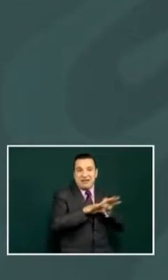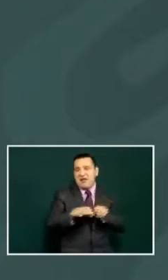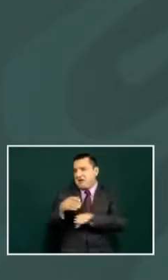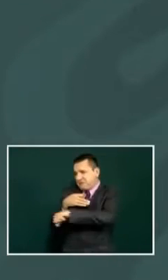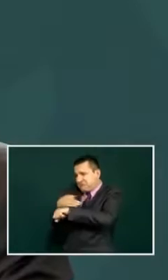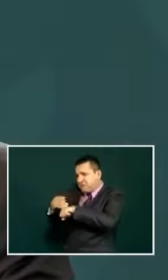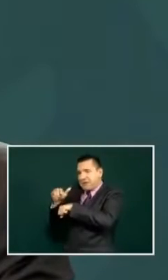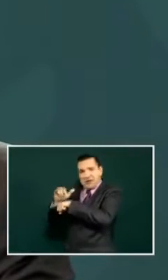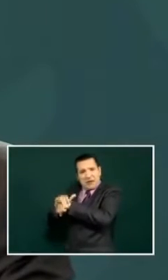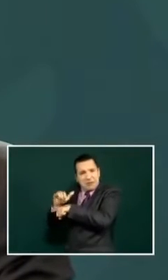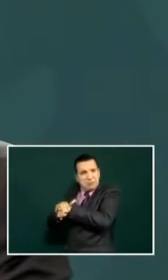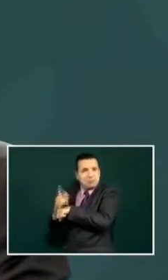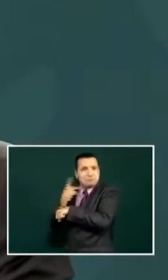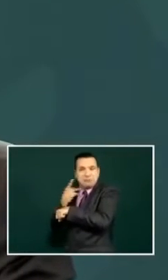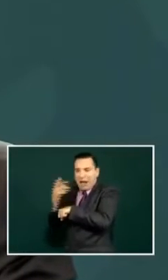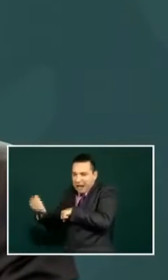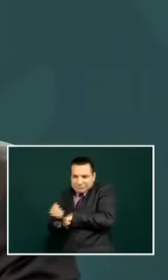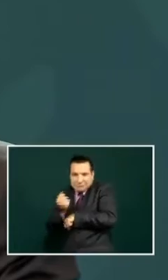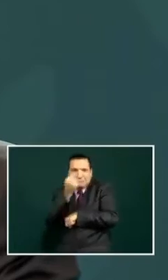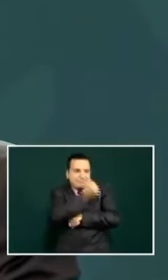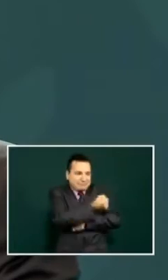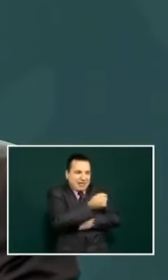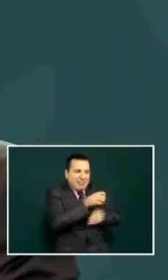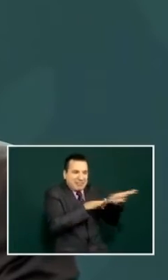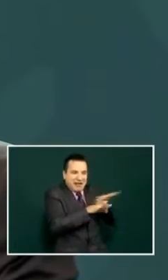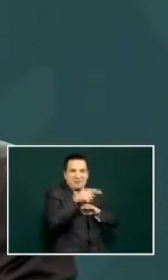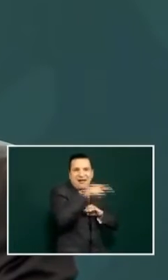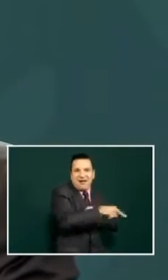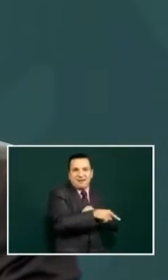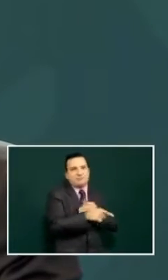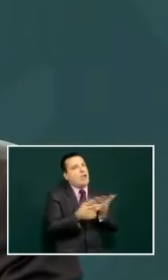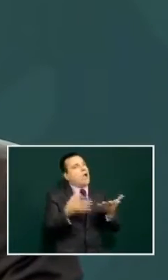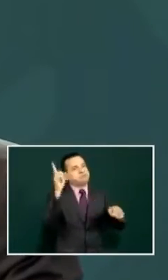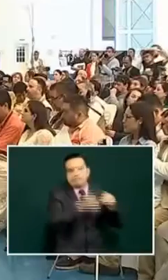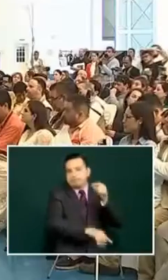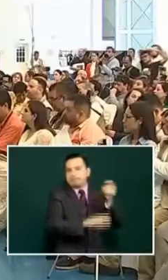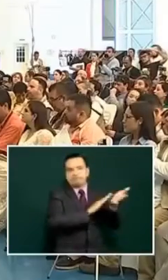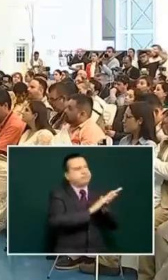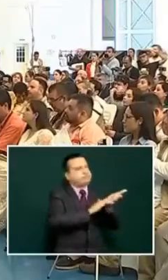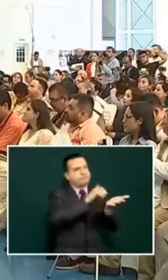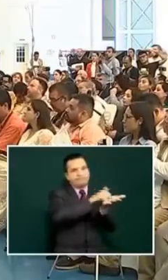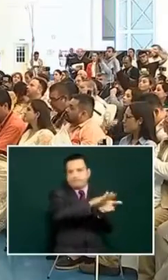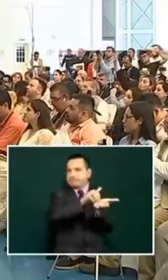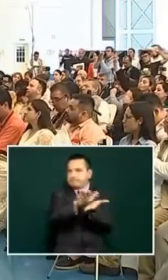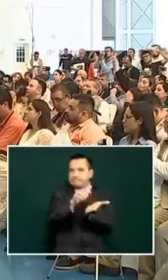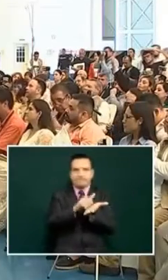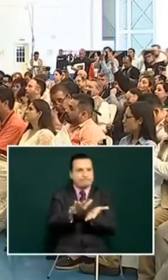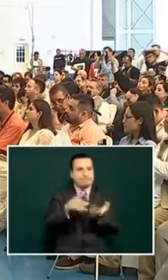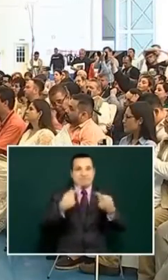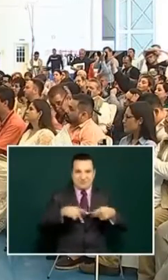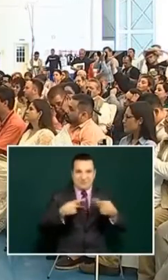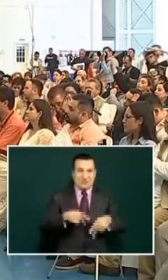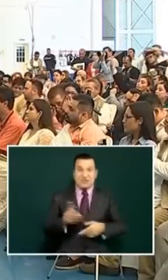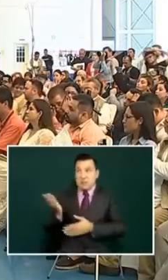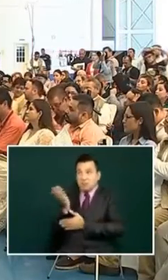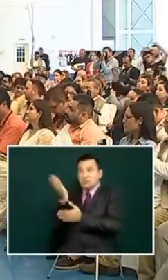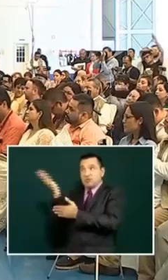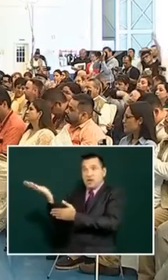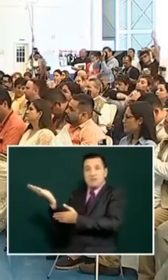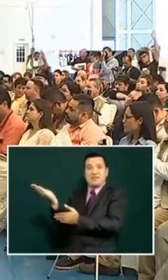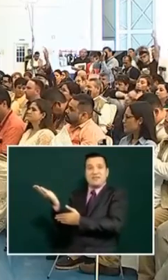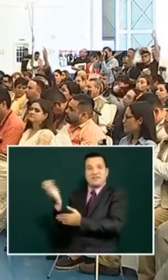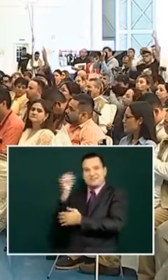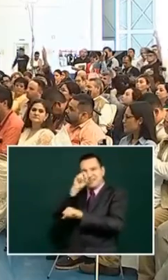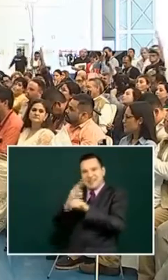they would put their friends over there their family and so we're correcting all these things and we're going to ask